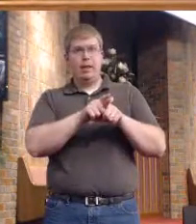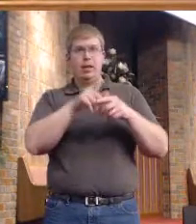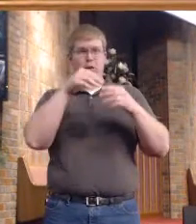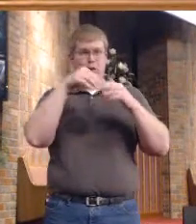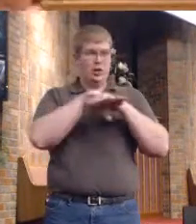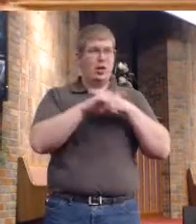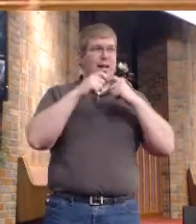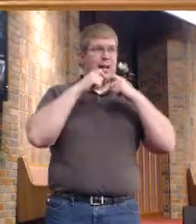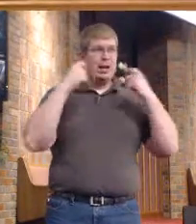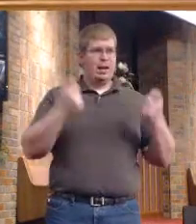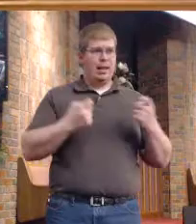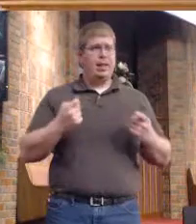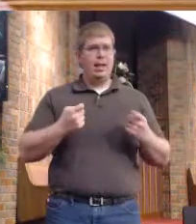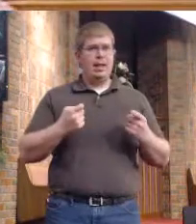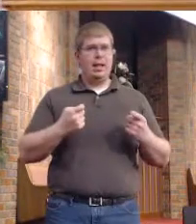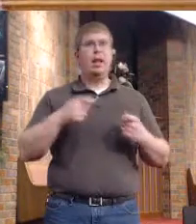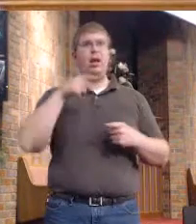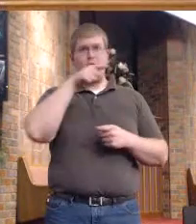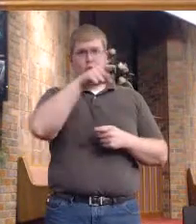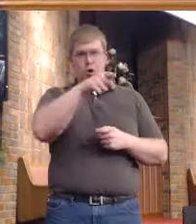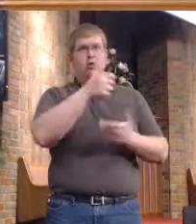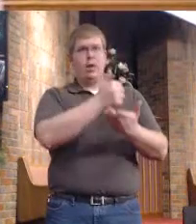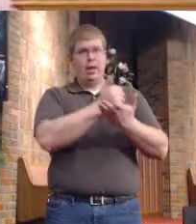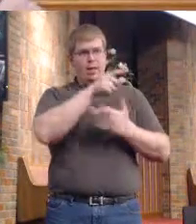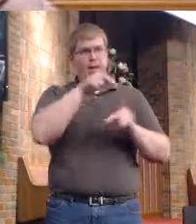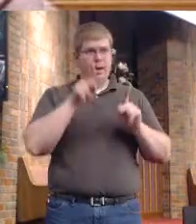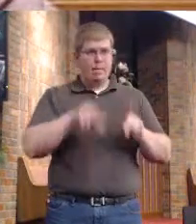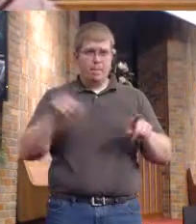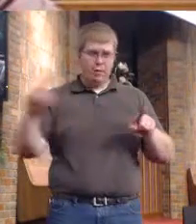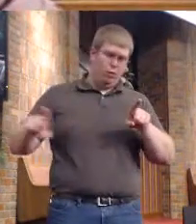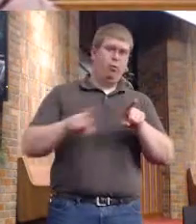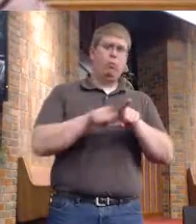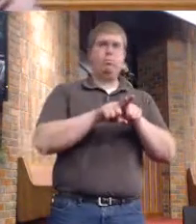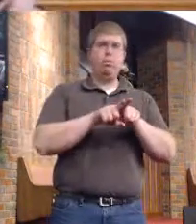you act in their regard. Restore such a one.